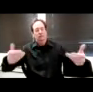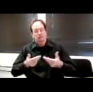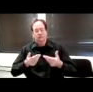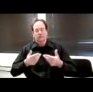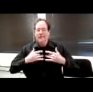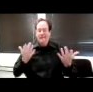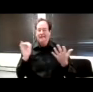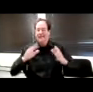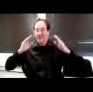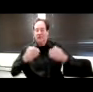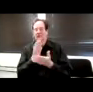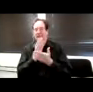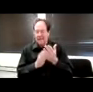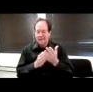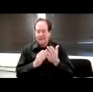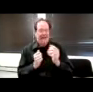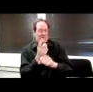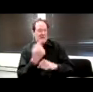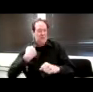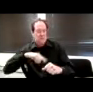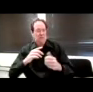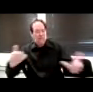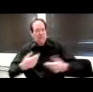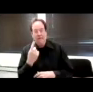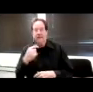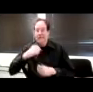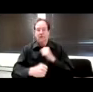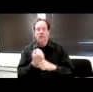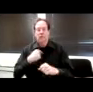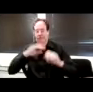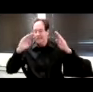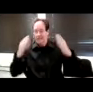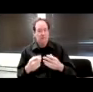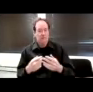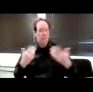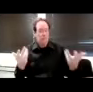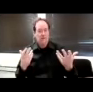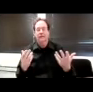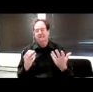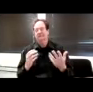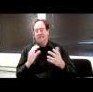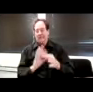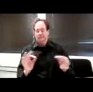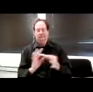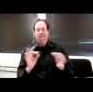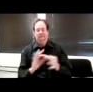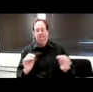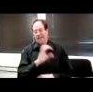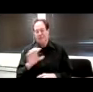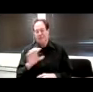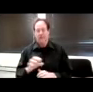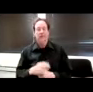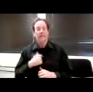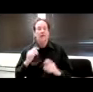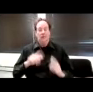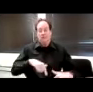aspect of digital accessibility every year, and this year we've chosen to focus on captioning. Now I'm going to turn things over